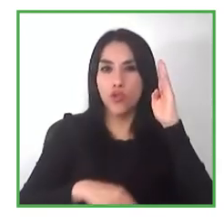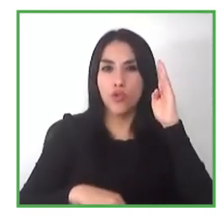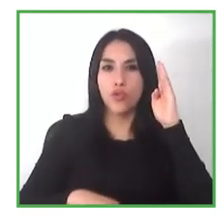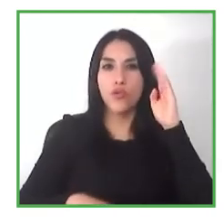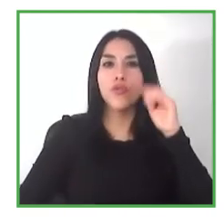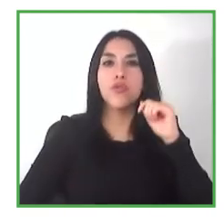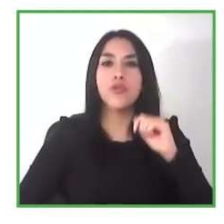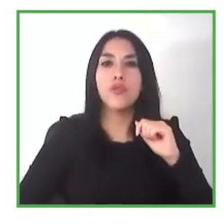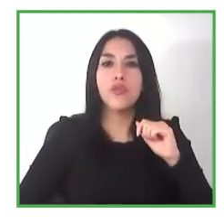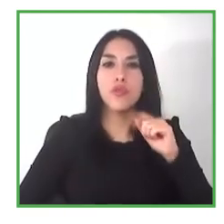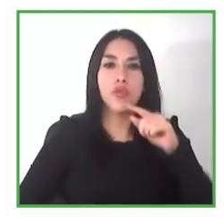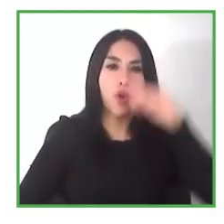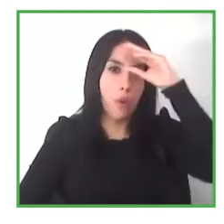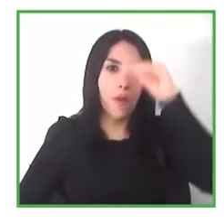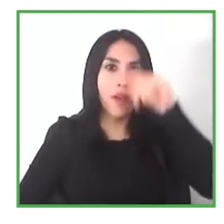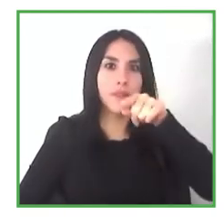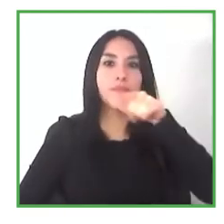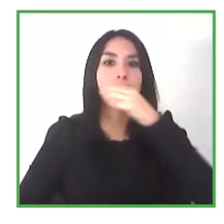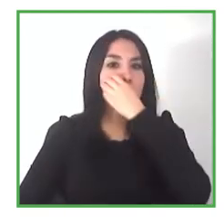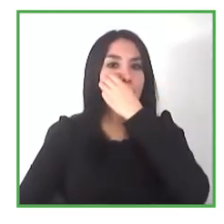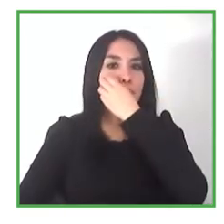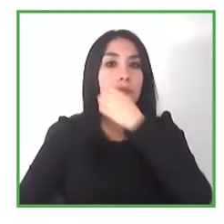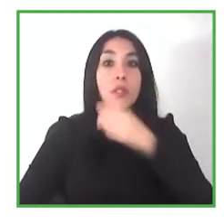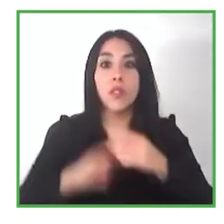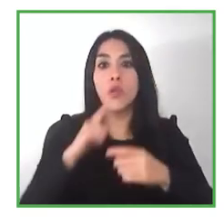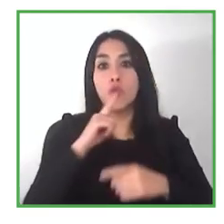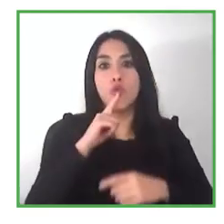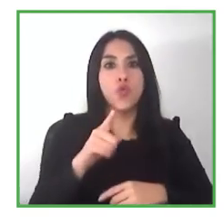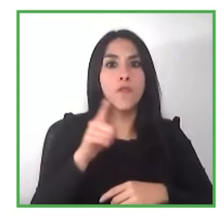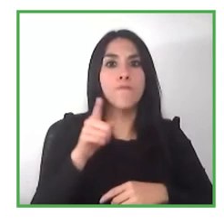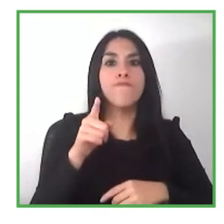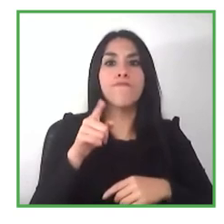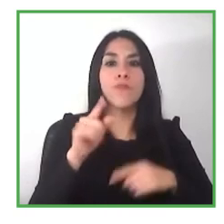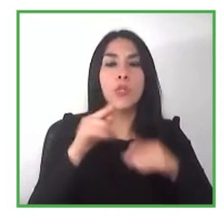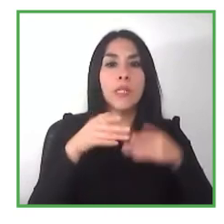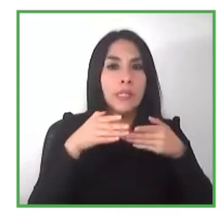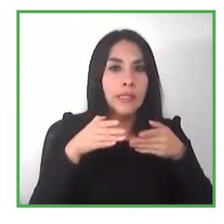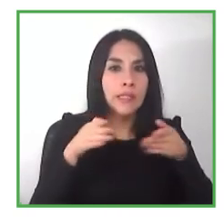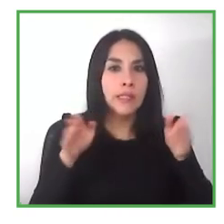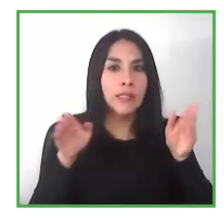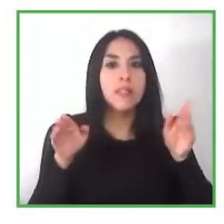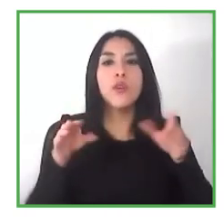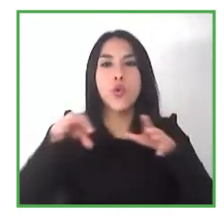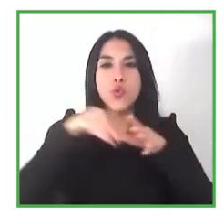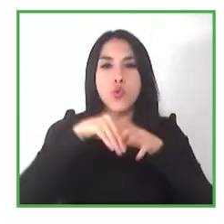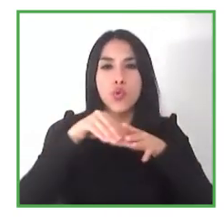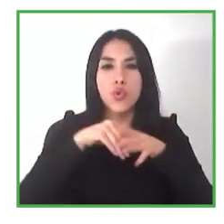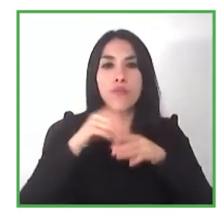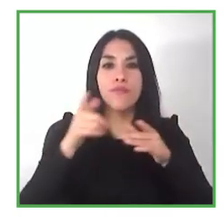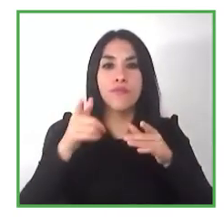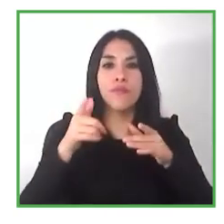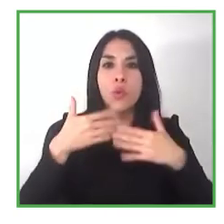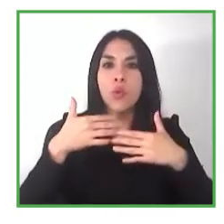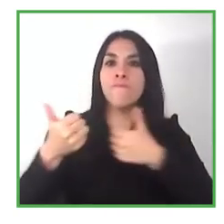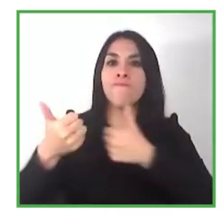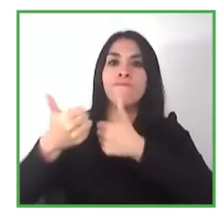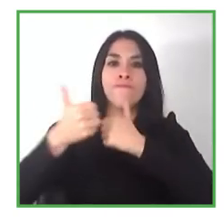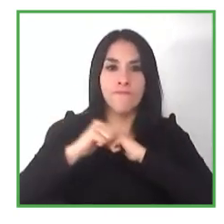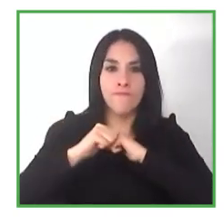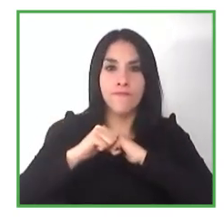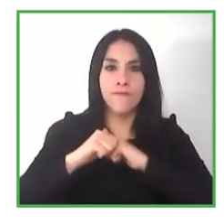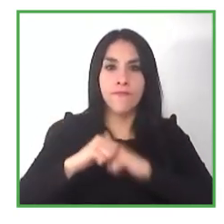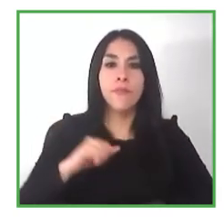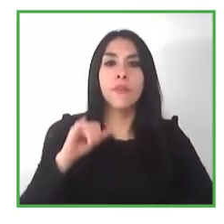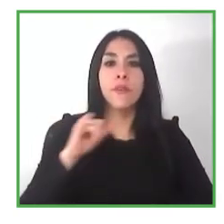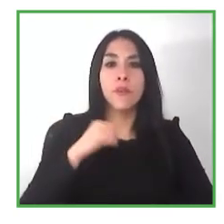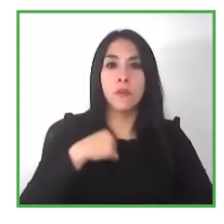that i want to focus when our users are already in working in any kind of company we